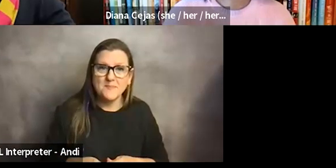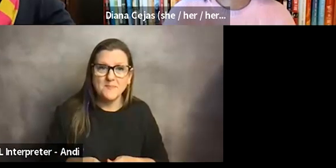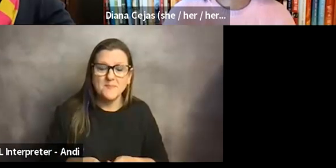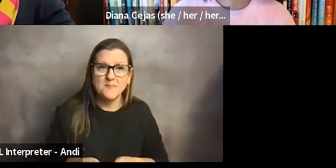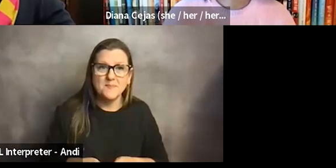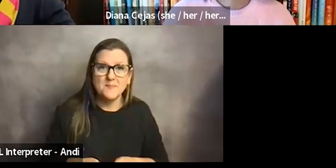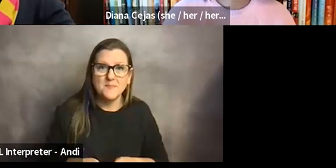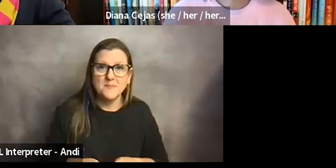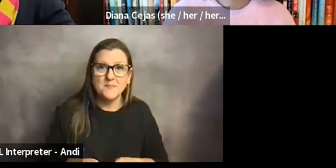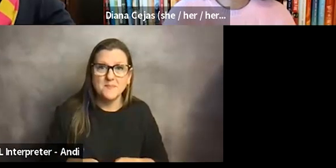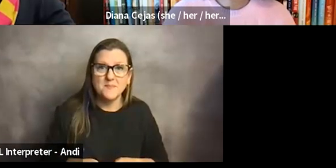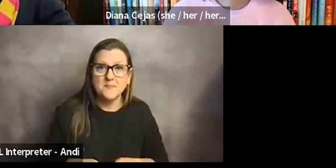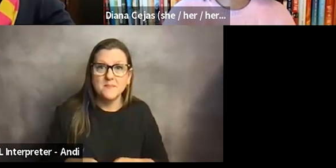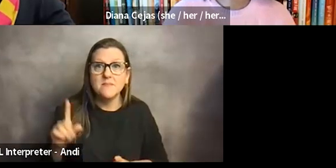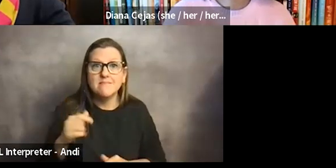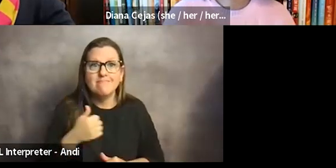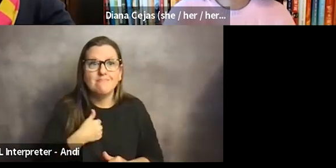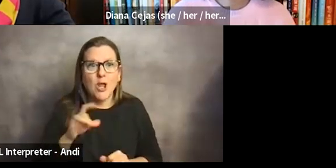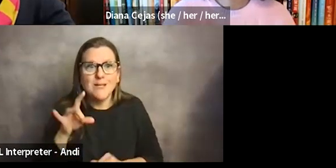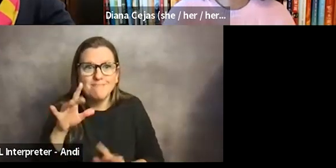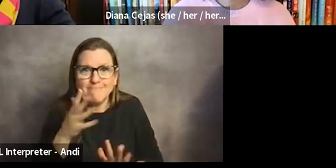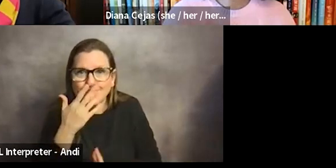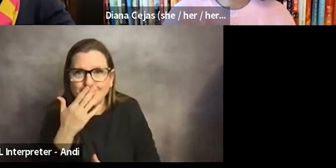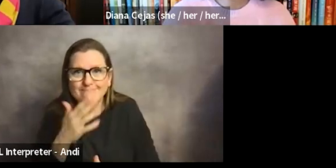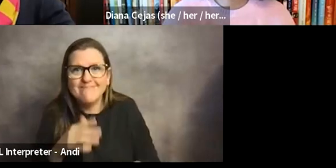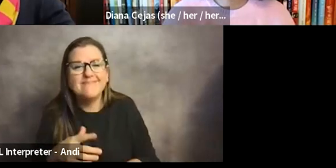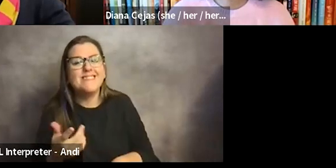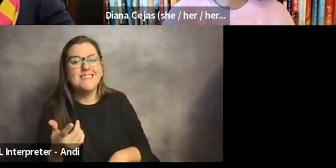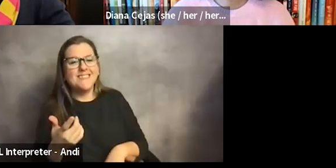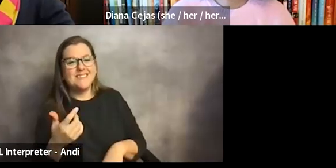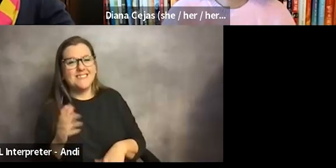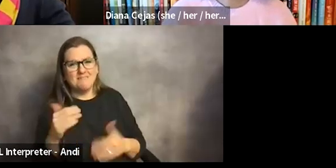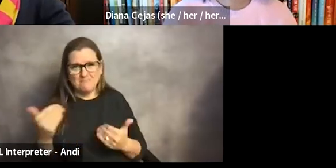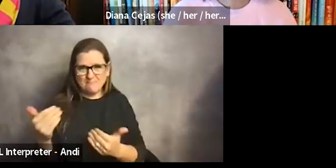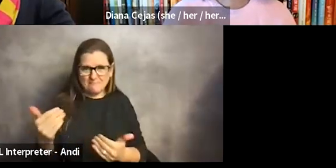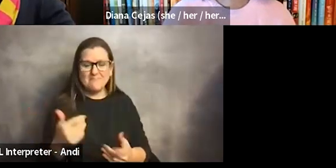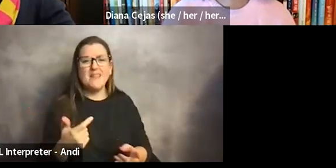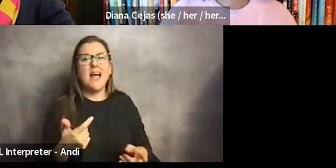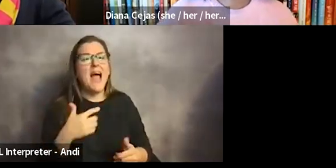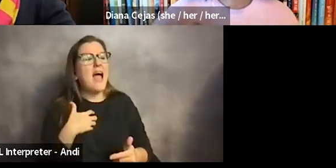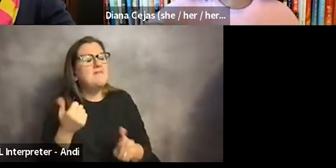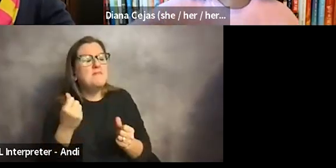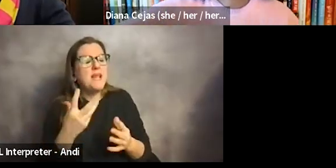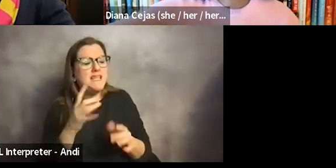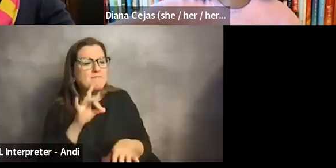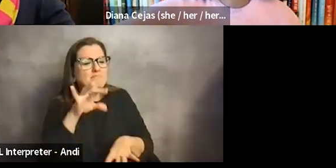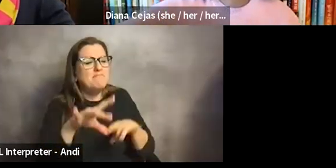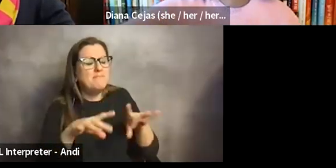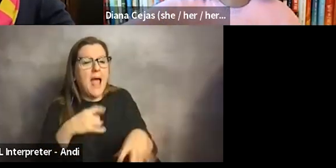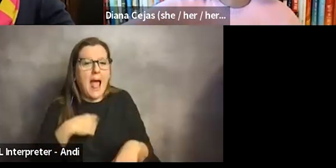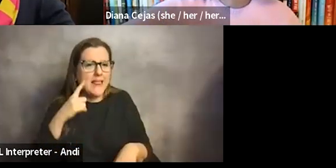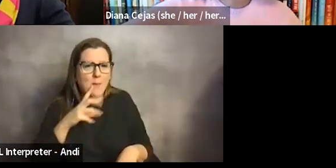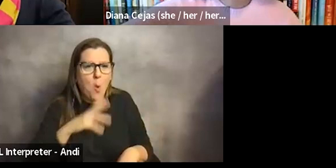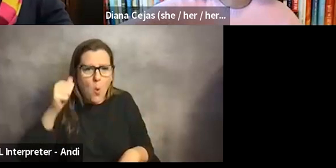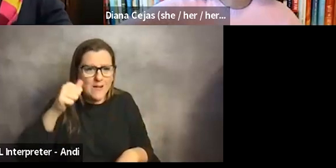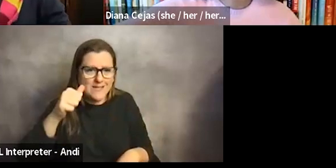Yeah. Sorry. I have nothing. Sorry. Yeah. Um, just, um, the other great advice I've gotten all these little pearls as I, as I'm, I'm the old lady, I think in the